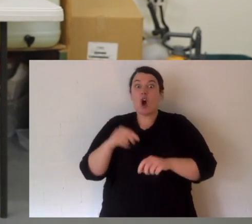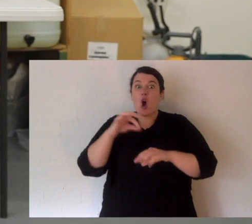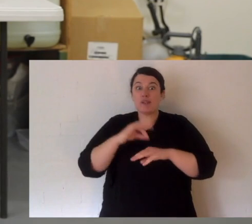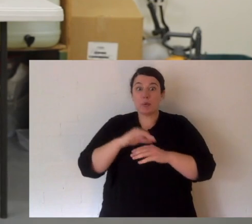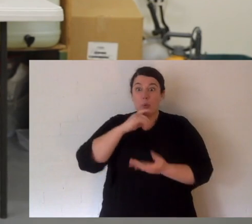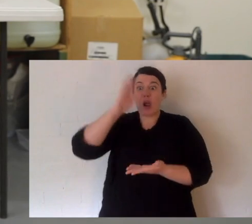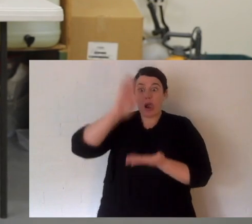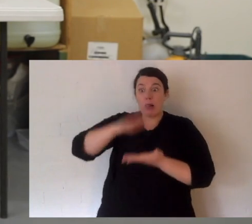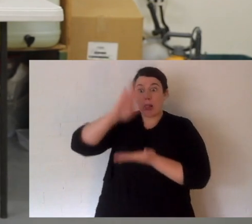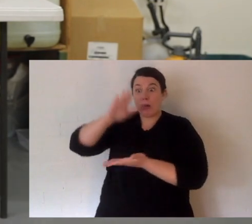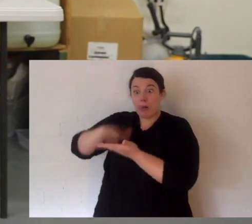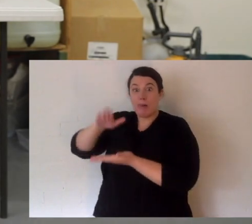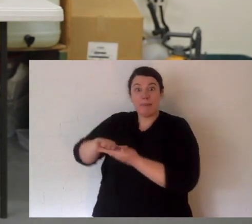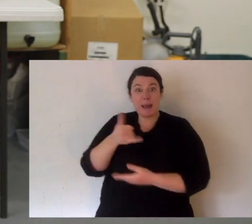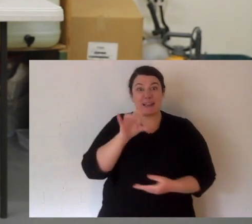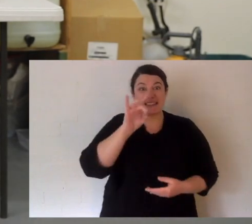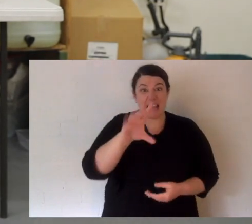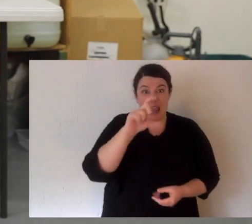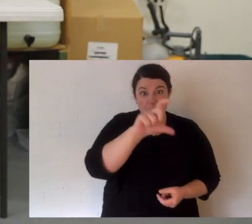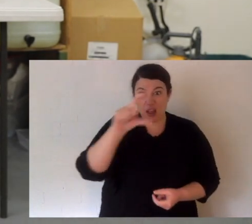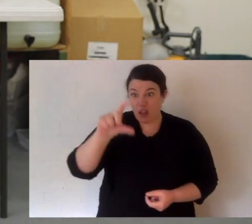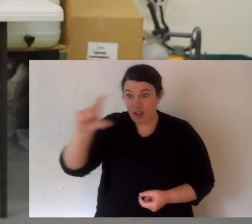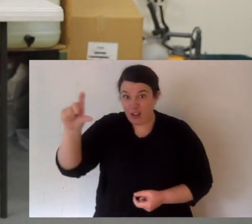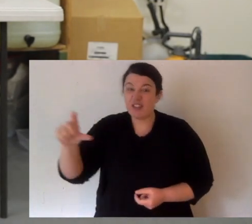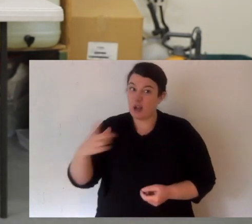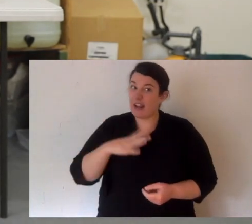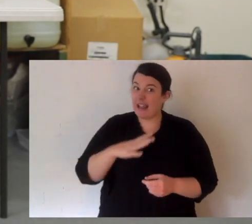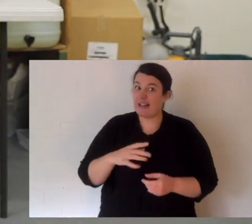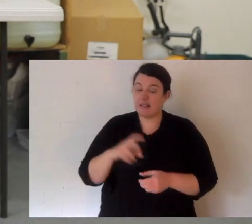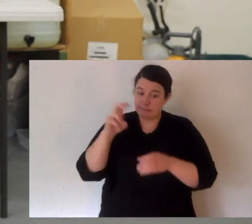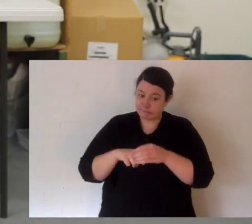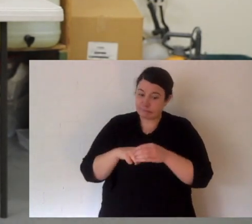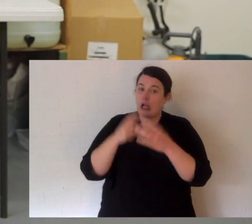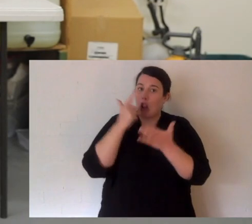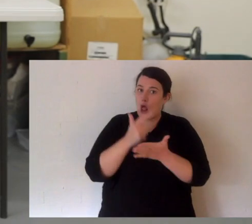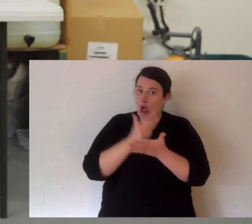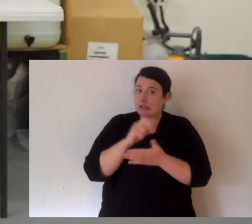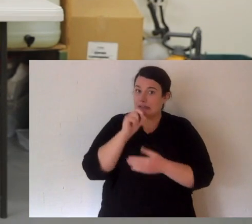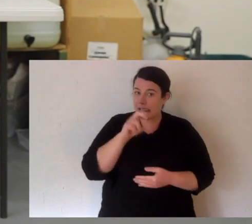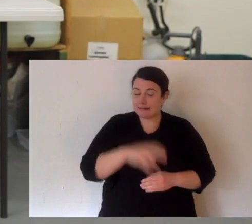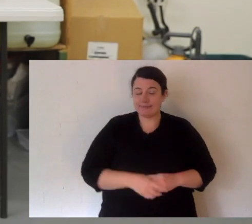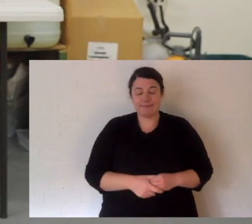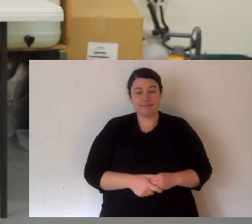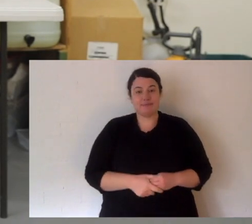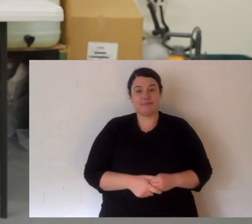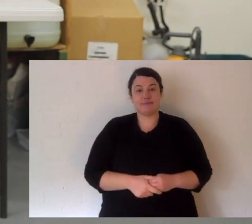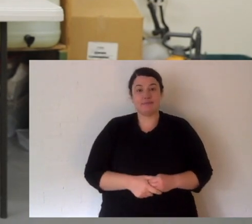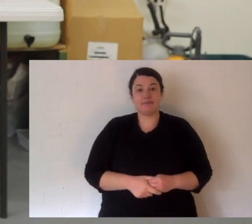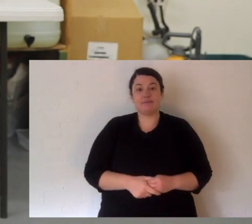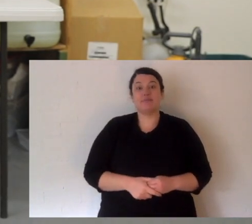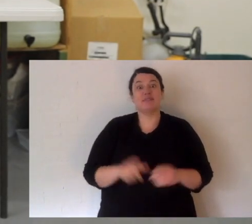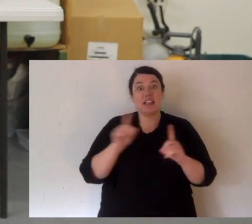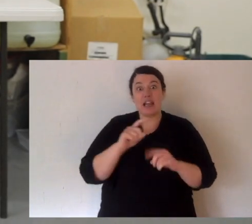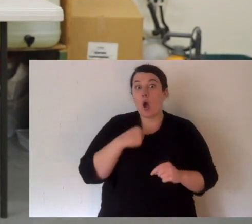And this is really harmless for the snakes. So they're well fed. They're well cared for. They go through this just for a minute